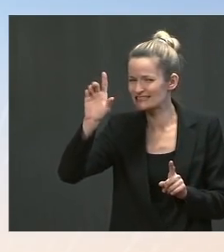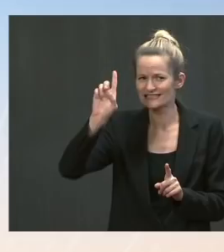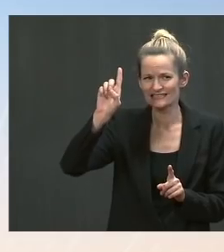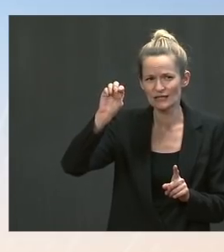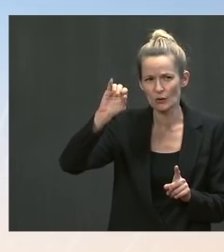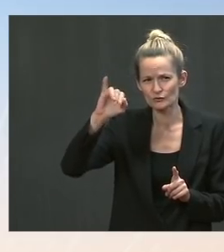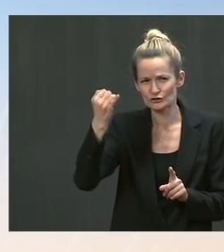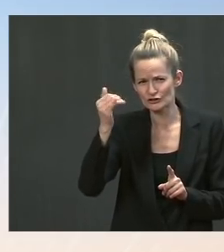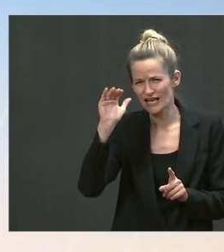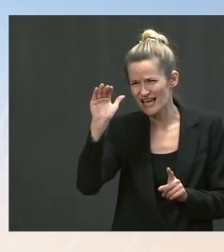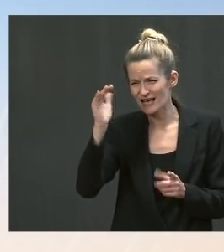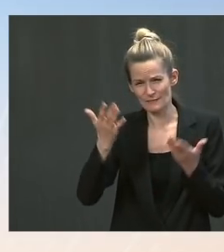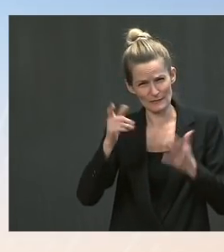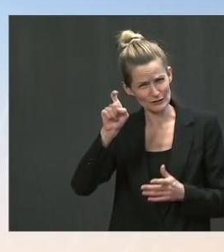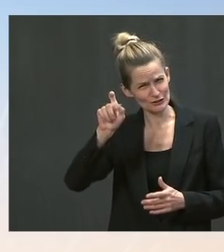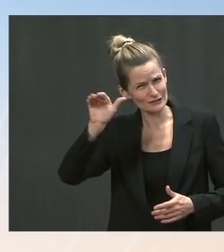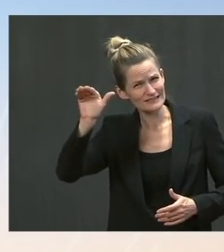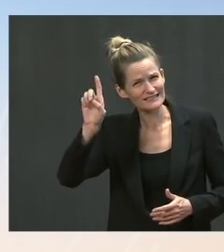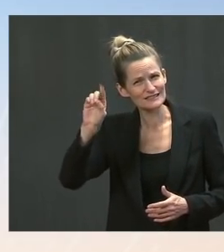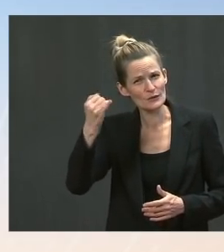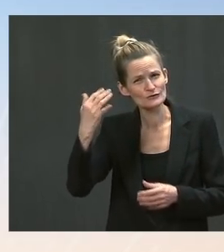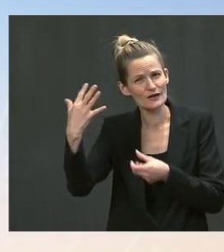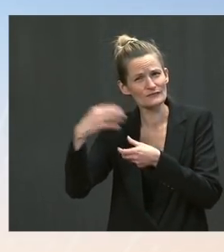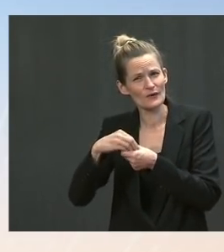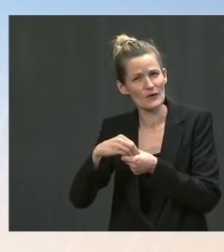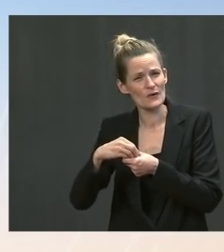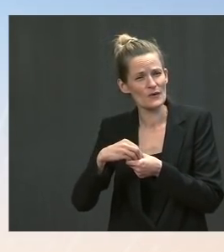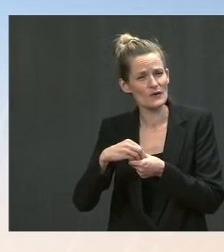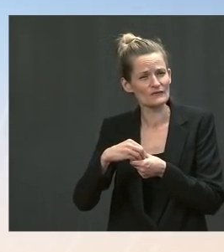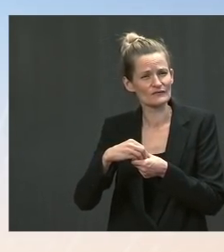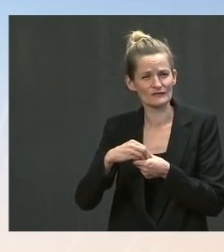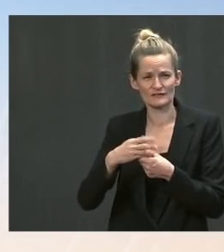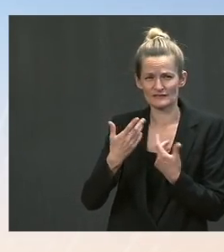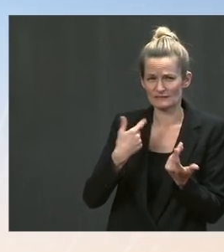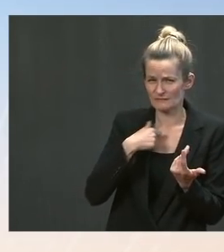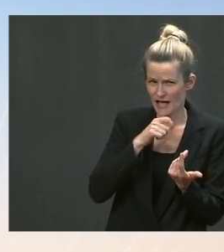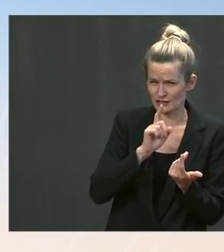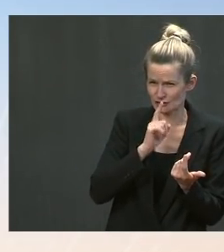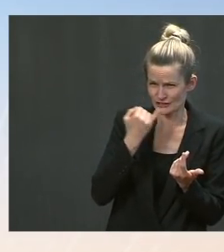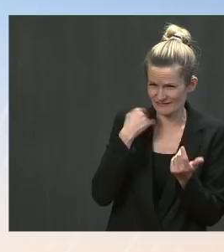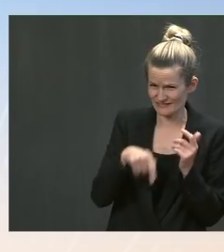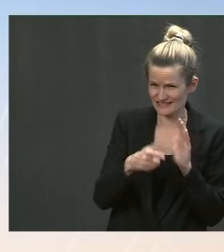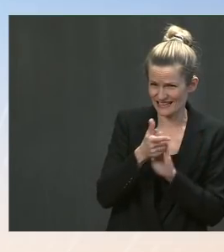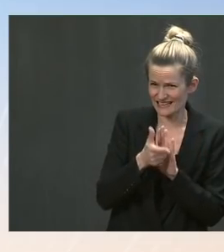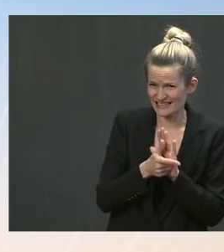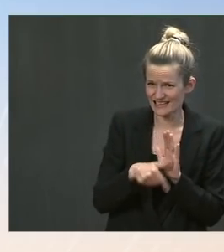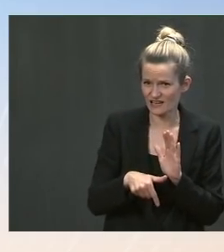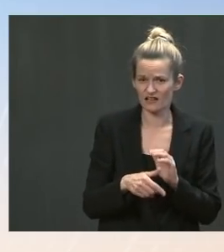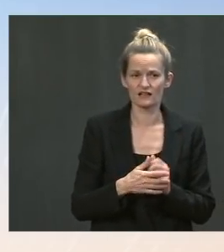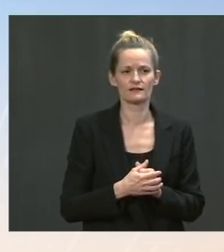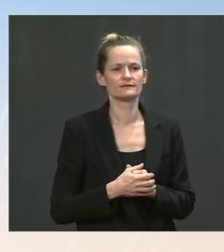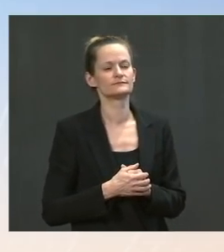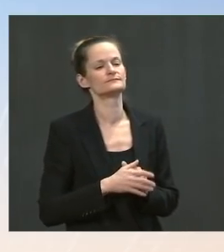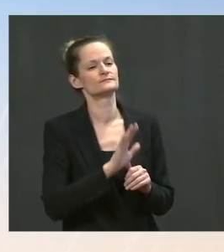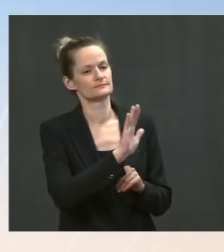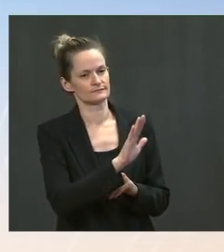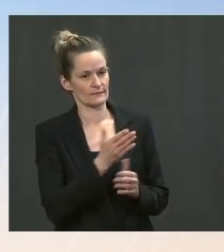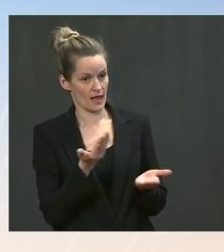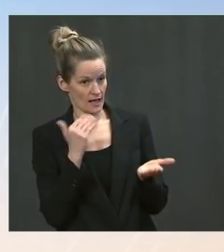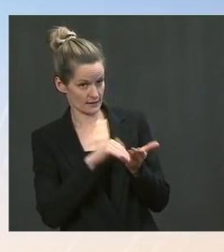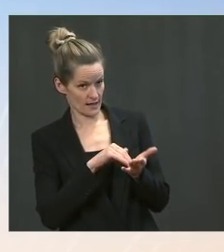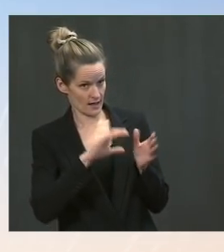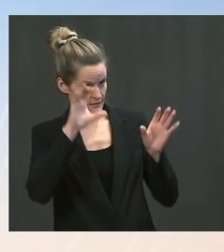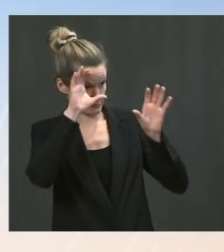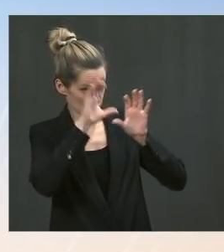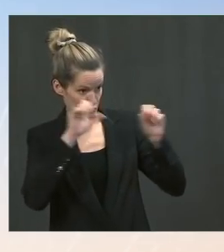believe is legal? Ms. Well, the President would not have supported moving forward with this modified